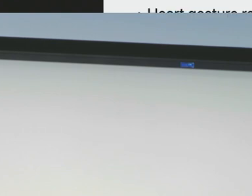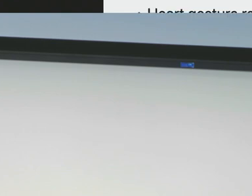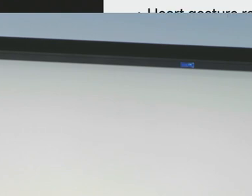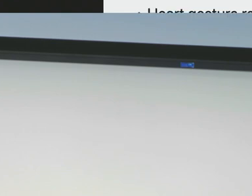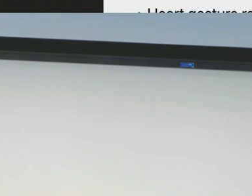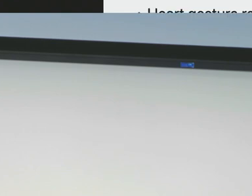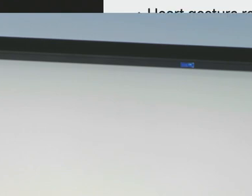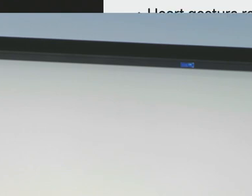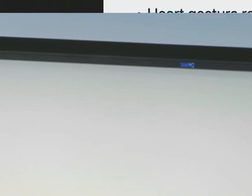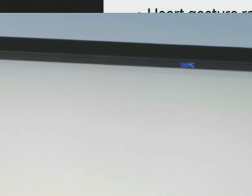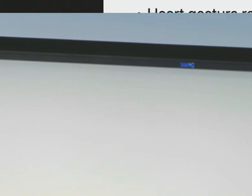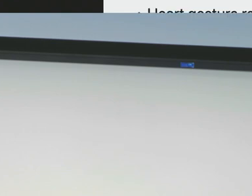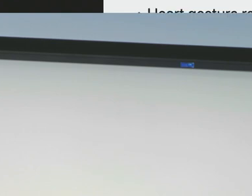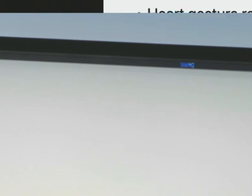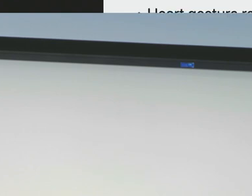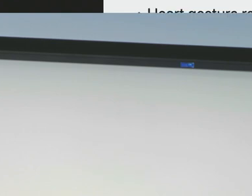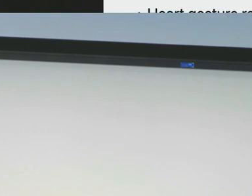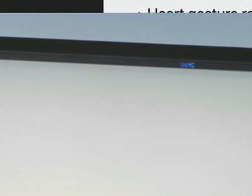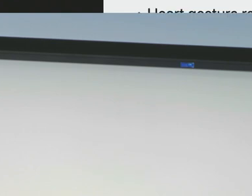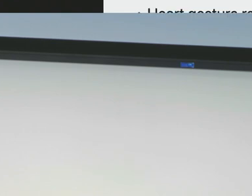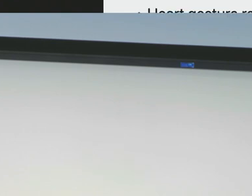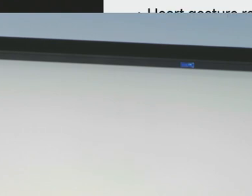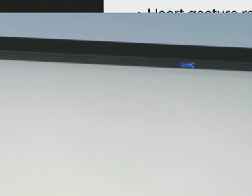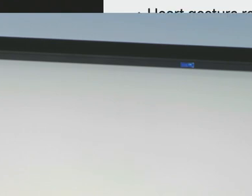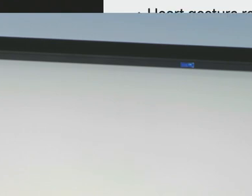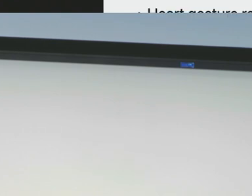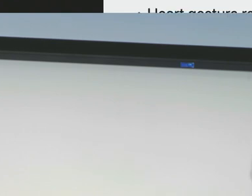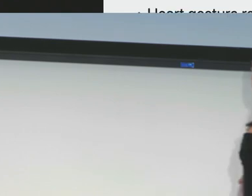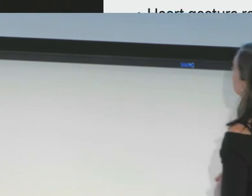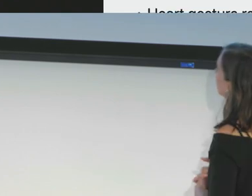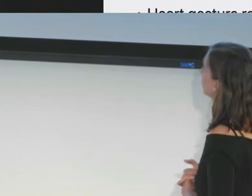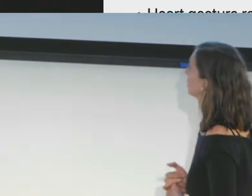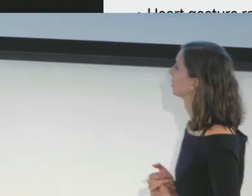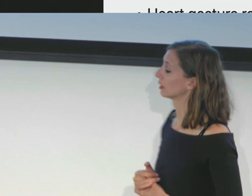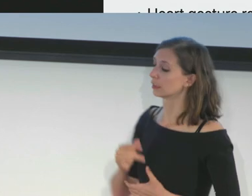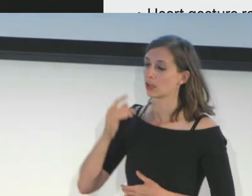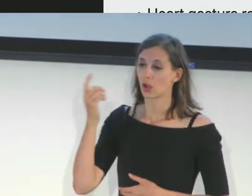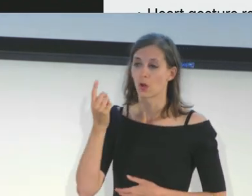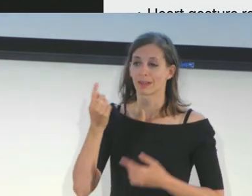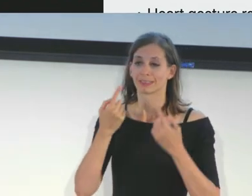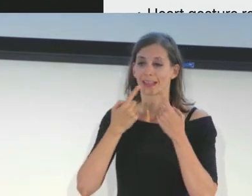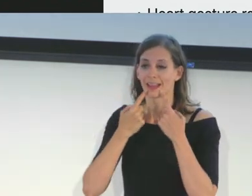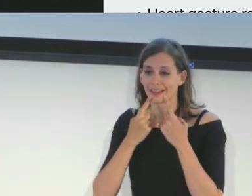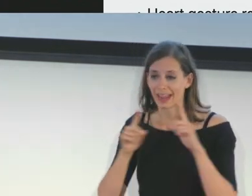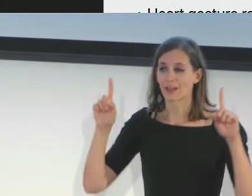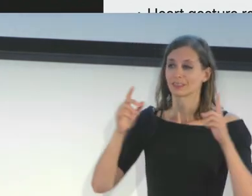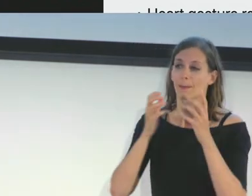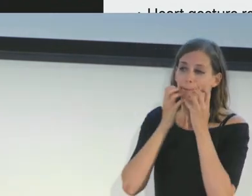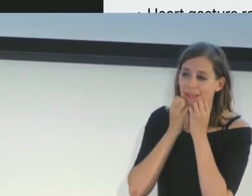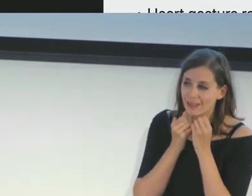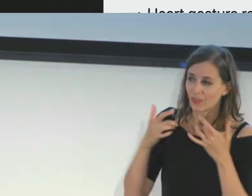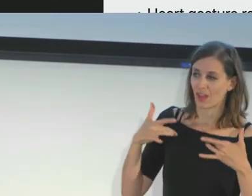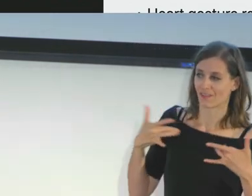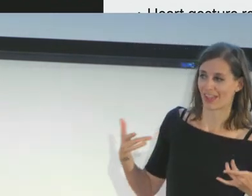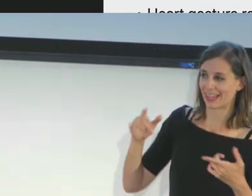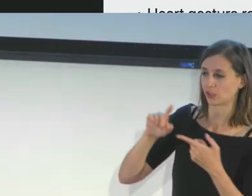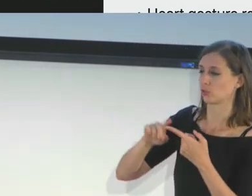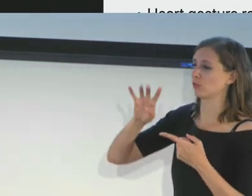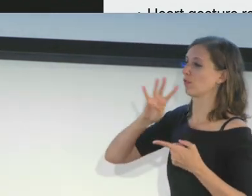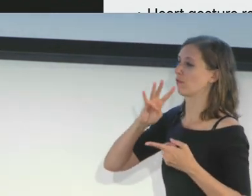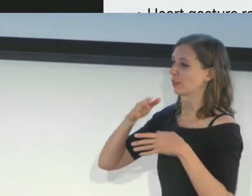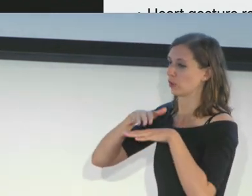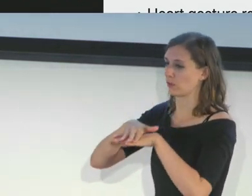So that it's clear what is happening and what interrump to happy. Always announce any meaningful event to VoiceOver